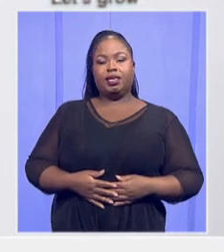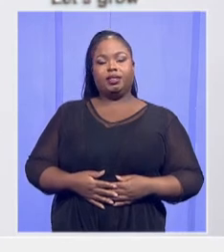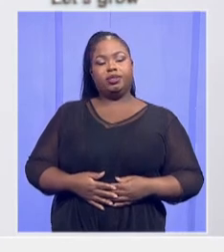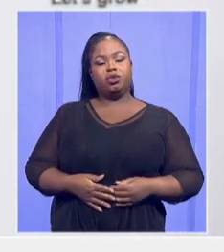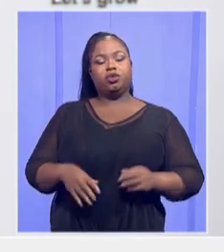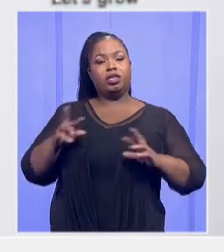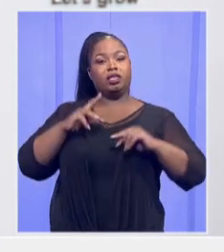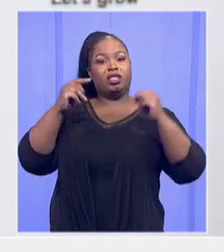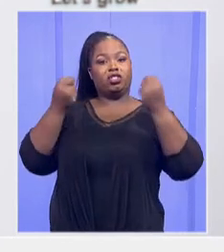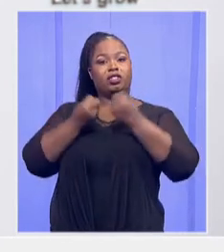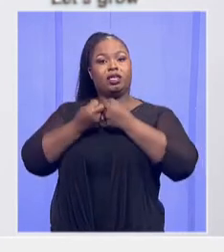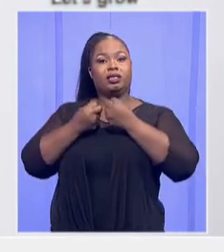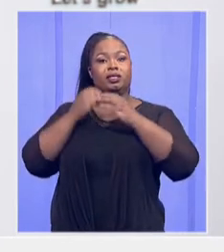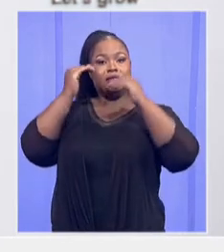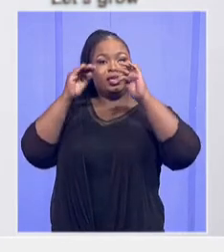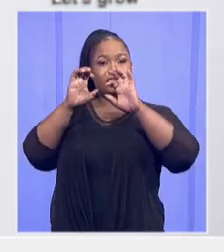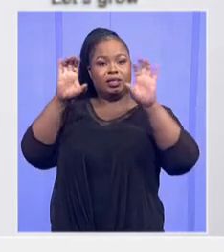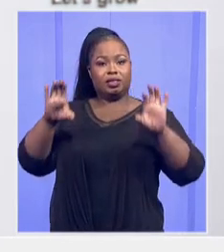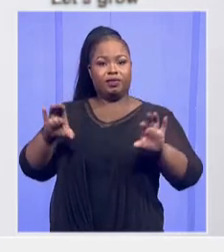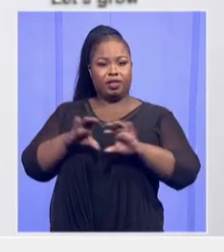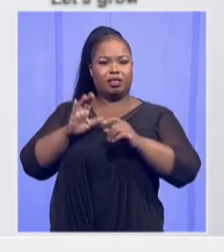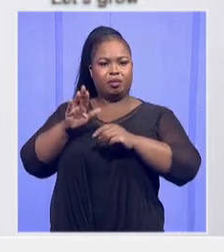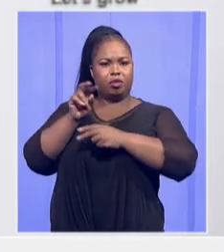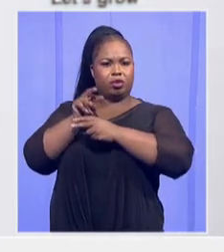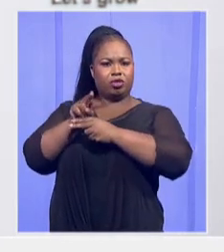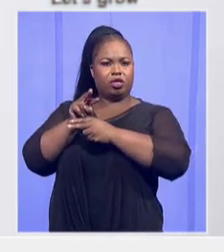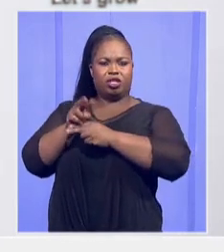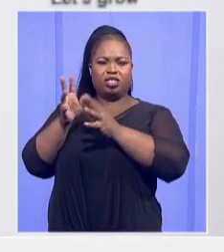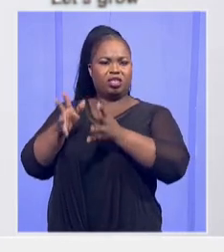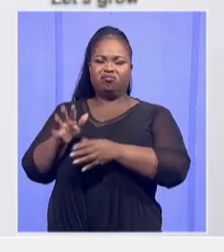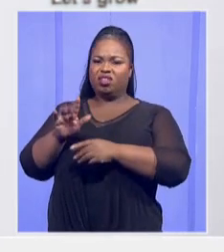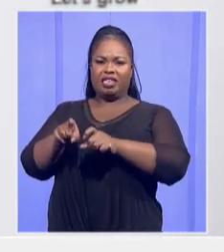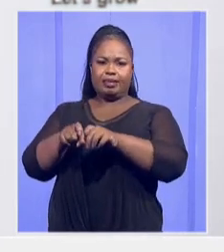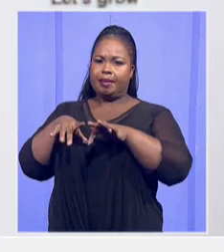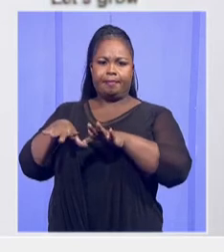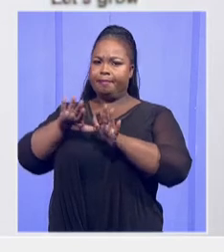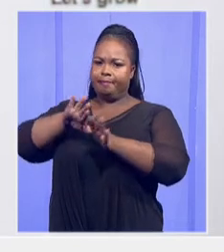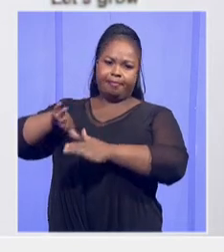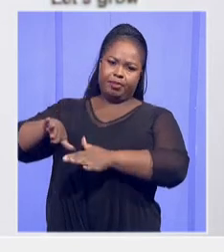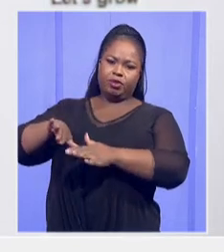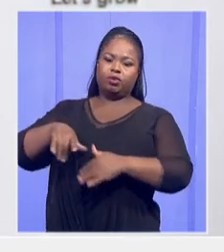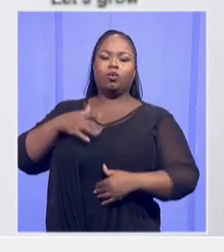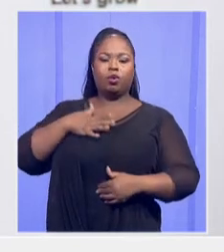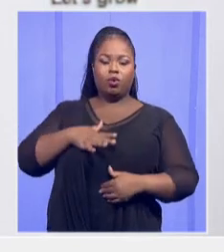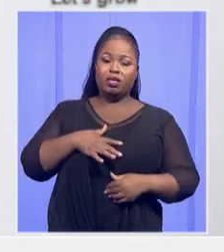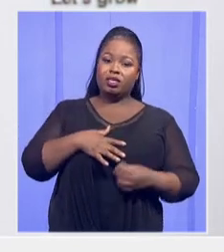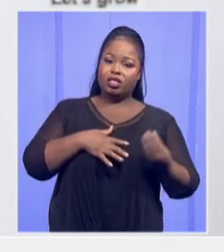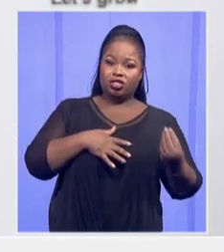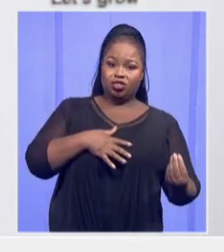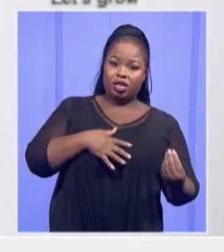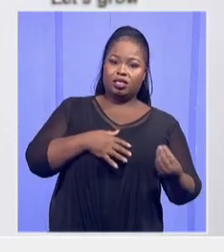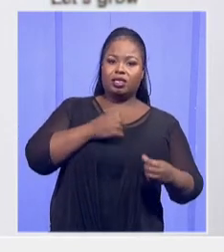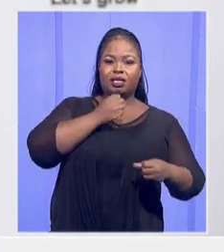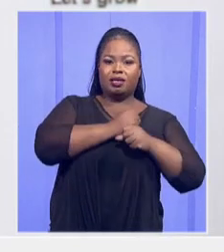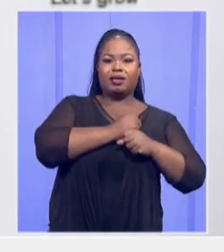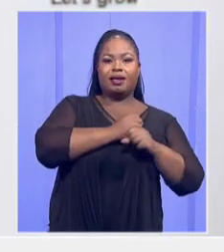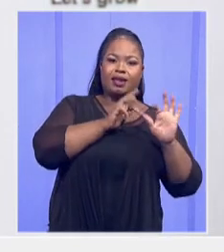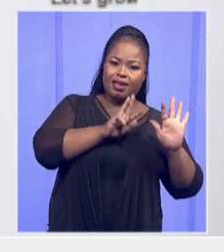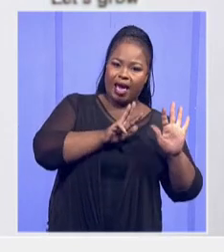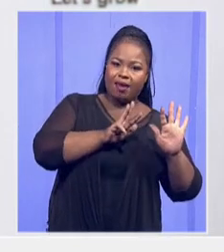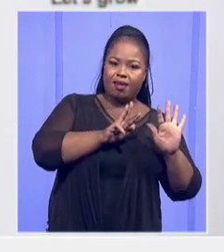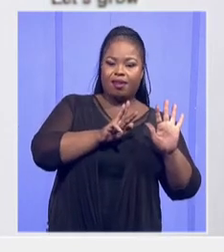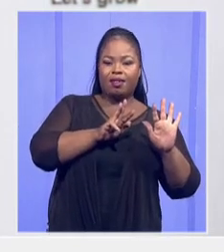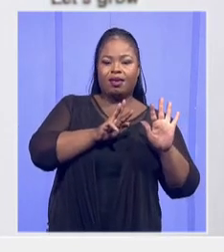national moderated exam. And that's what we want to say. So that a child in the Eastern Cape, when they